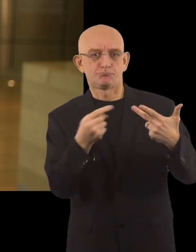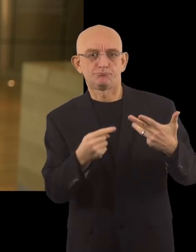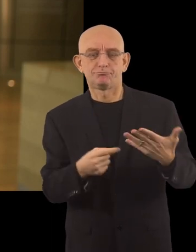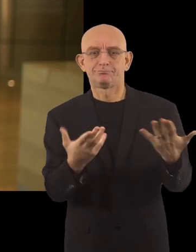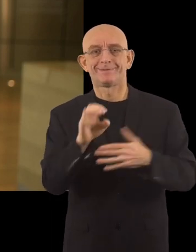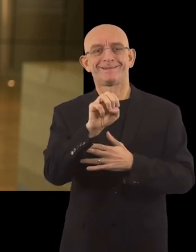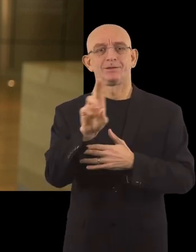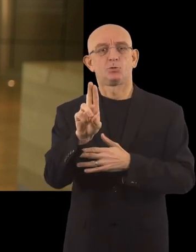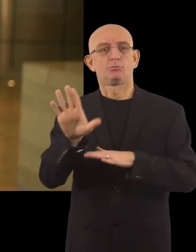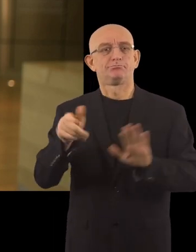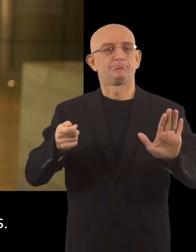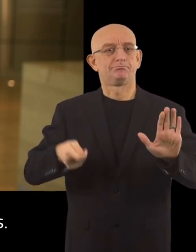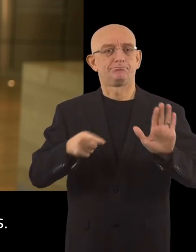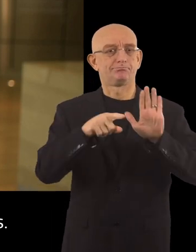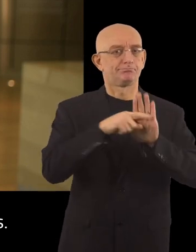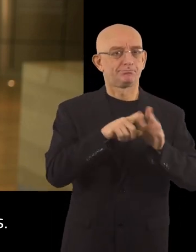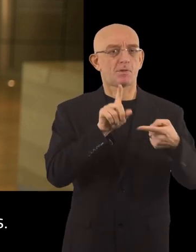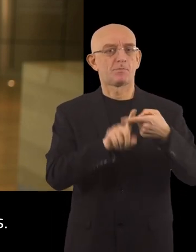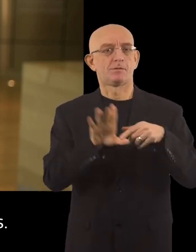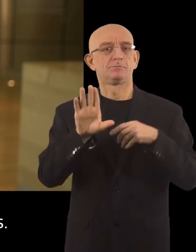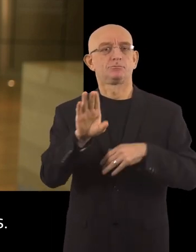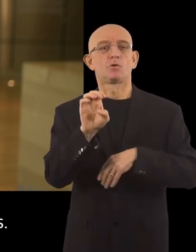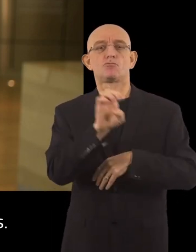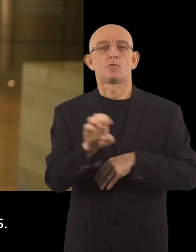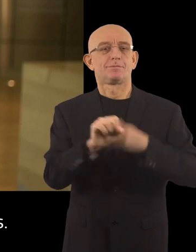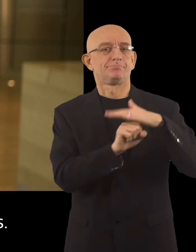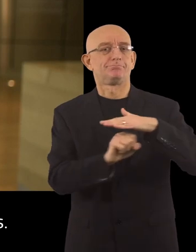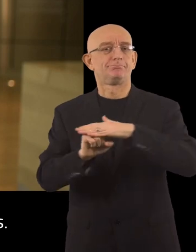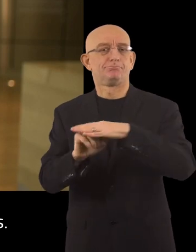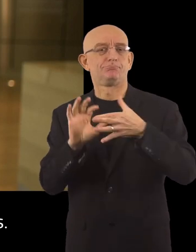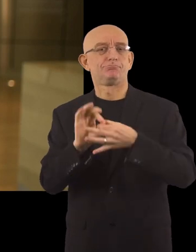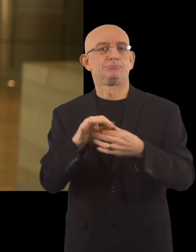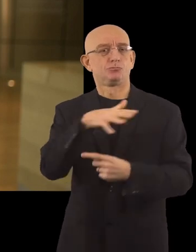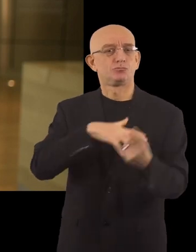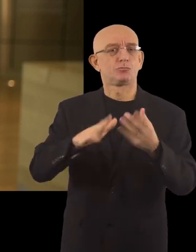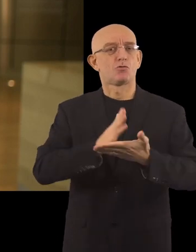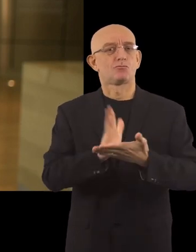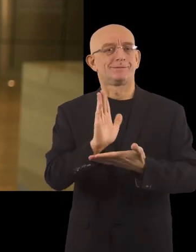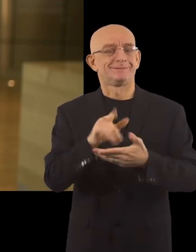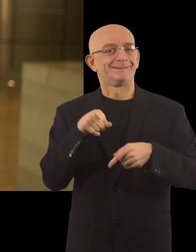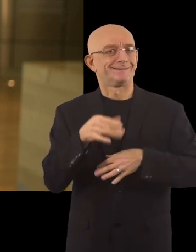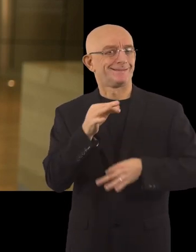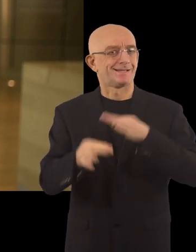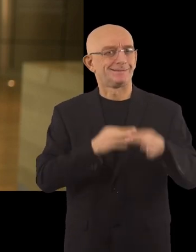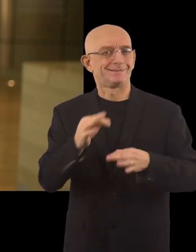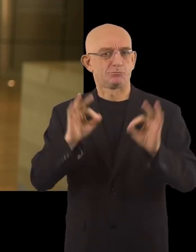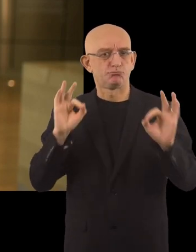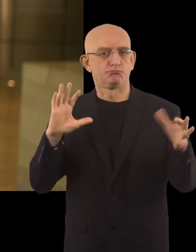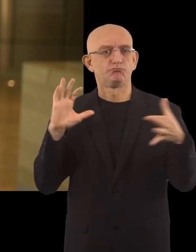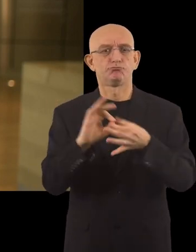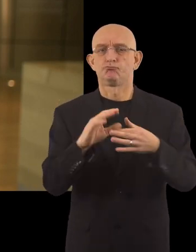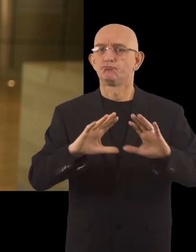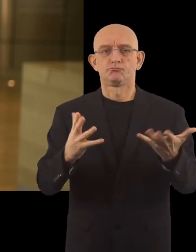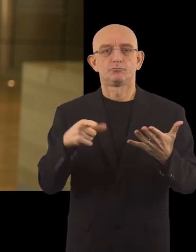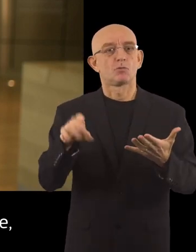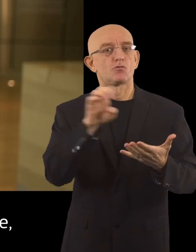relevant EU legislation and the European pillar of social rights. I want this strategy to become the